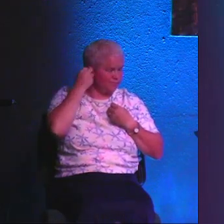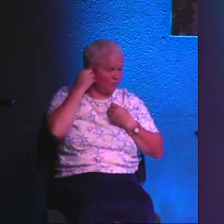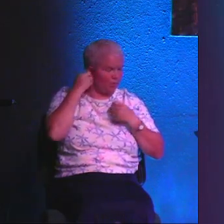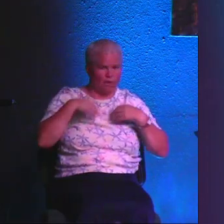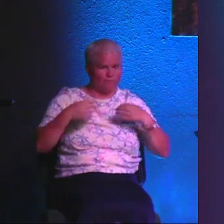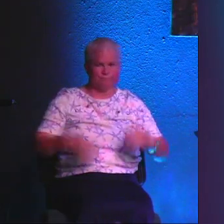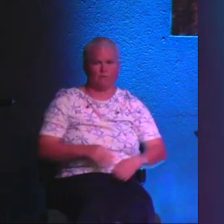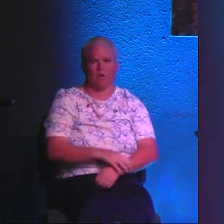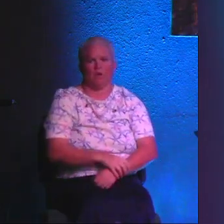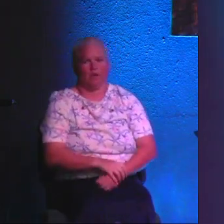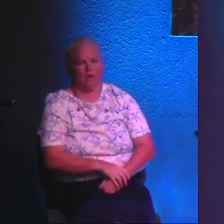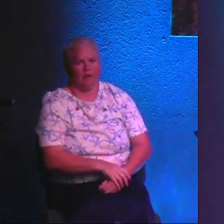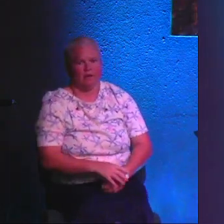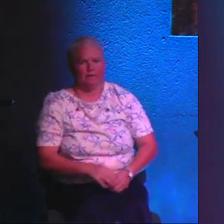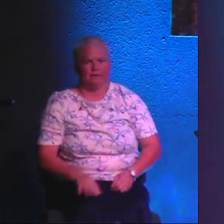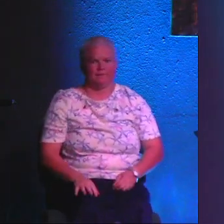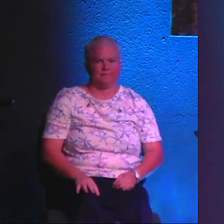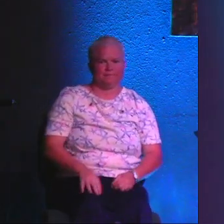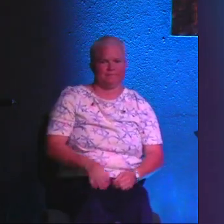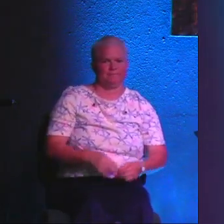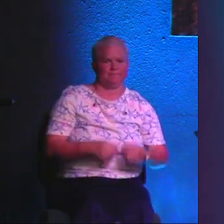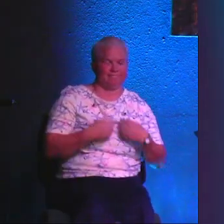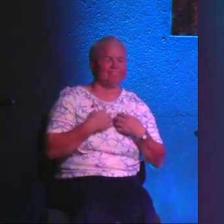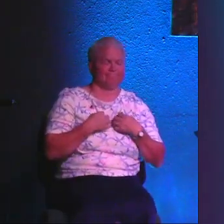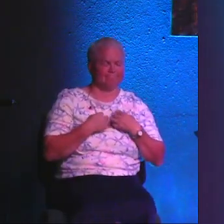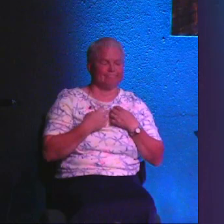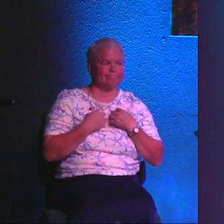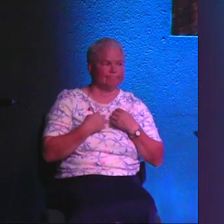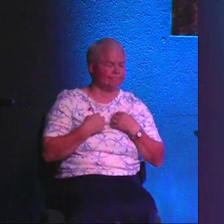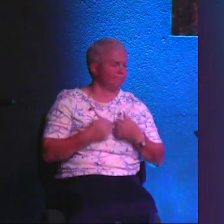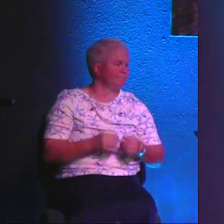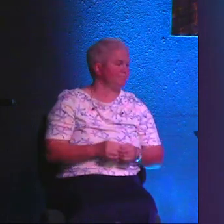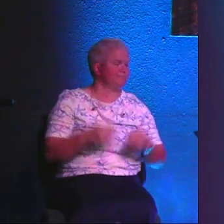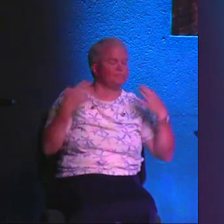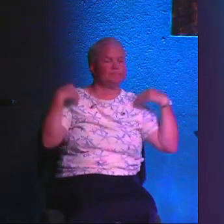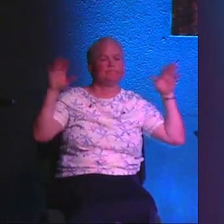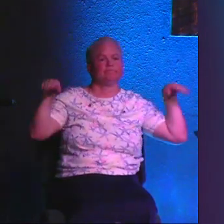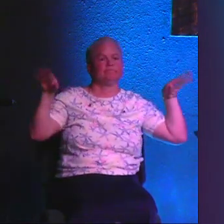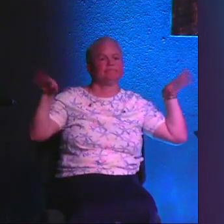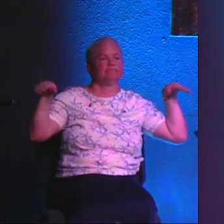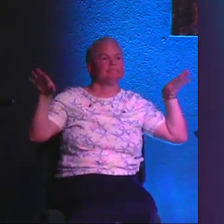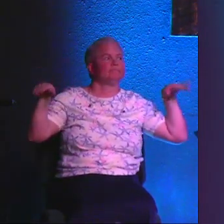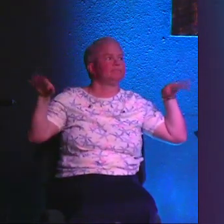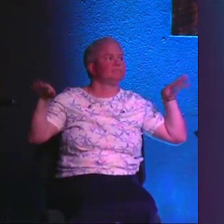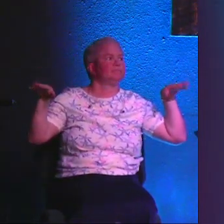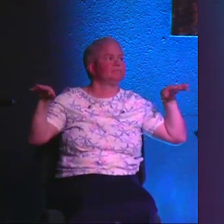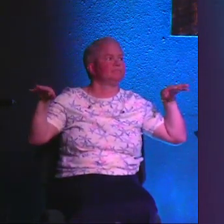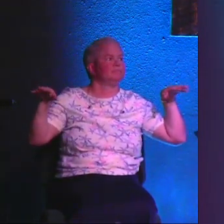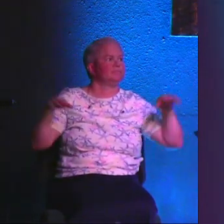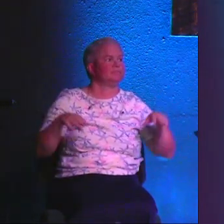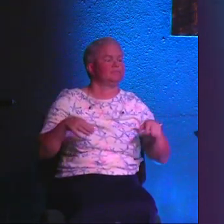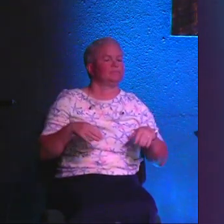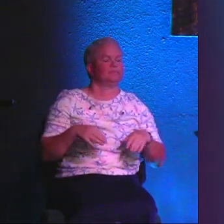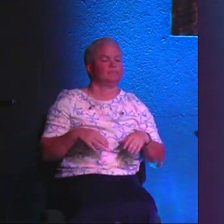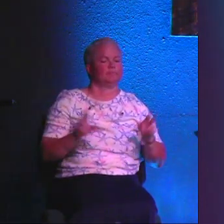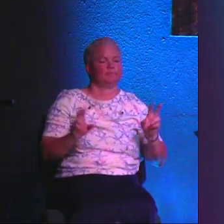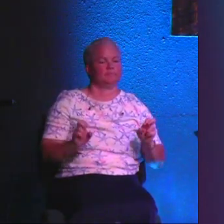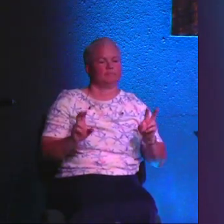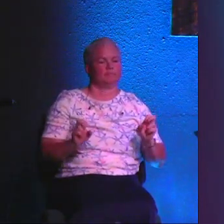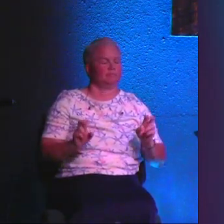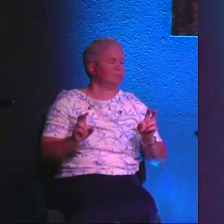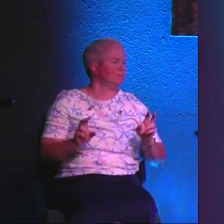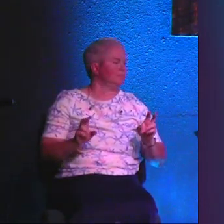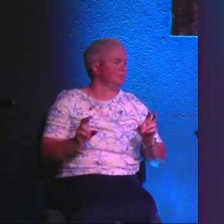He has all authority over all and that includes the angelic realm which includes both angels and